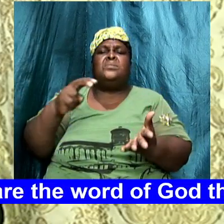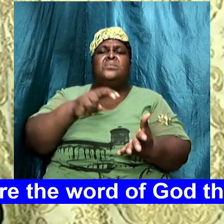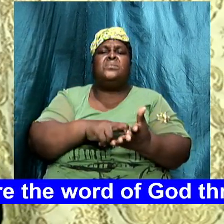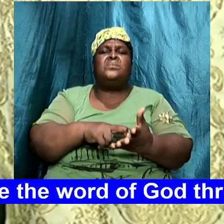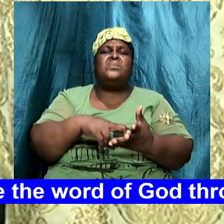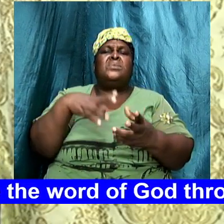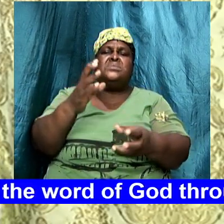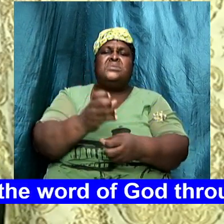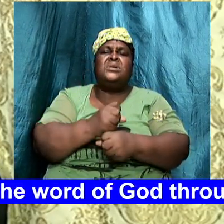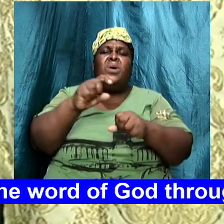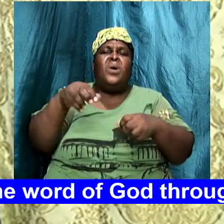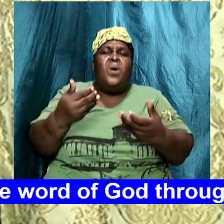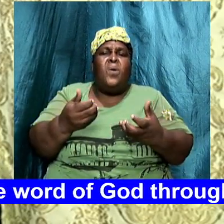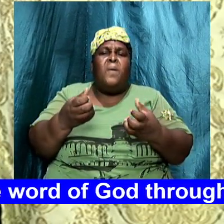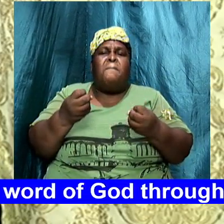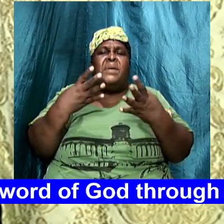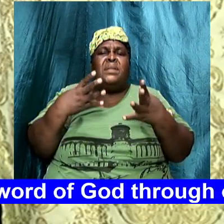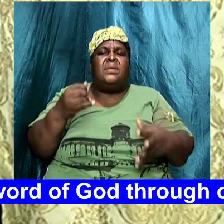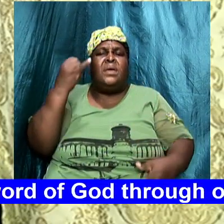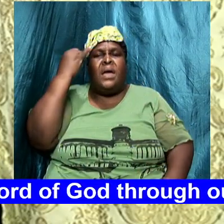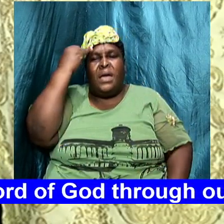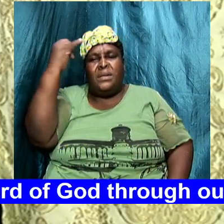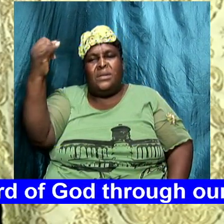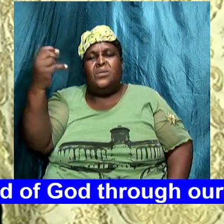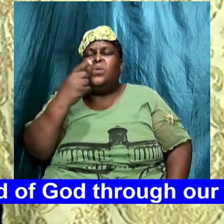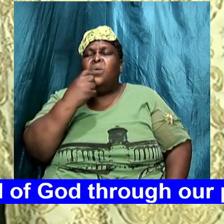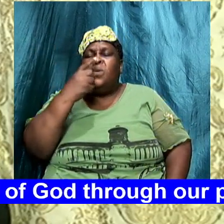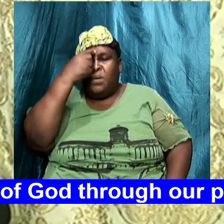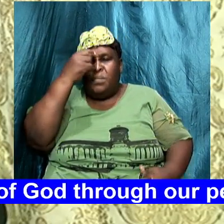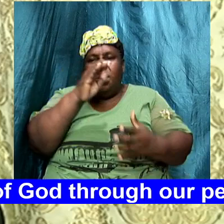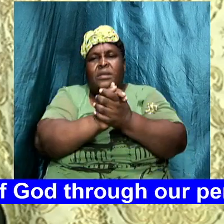who believe in the resurrection